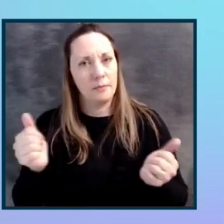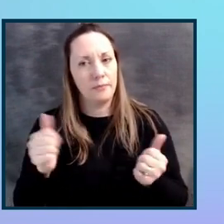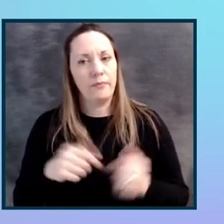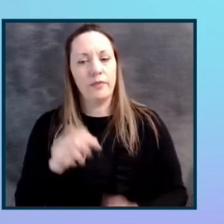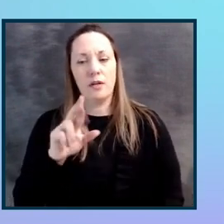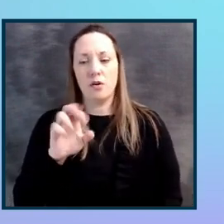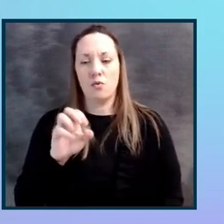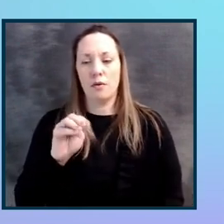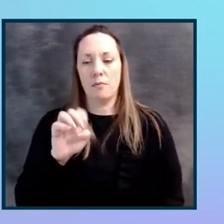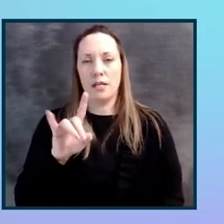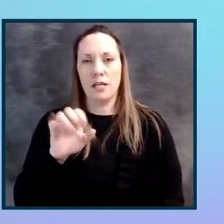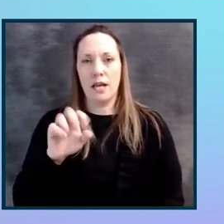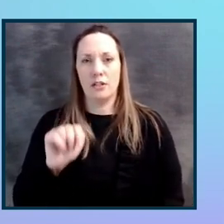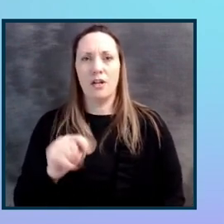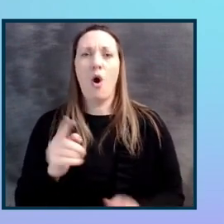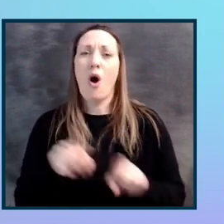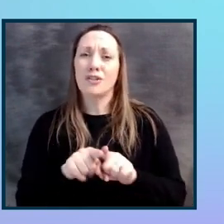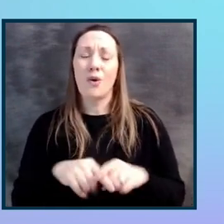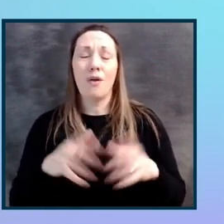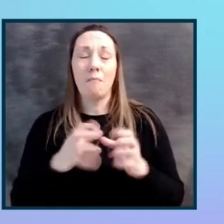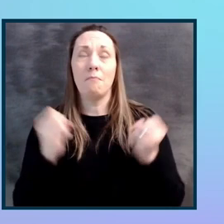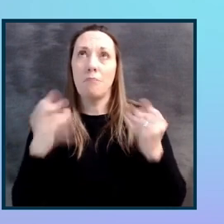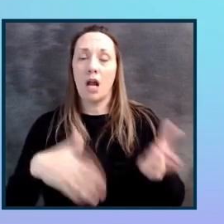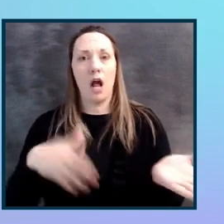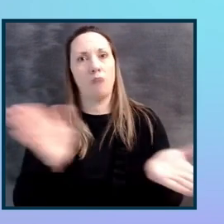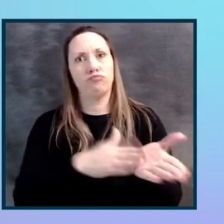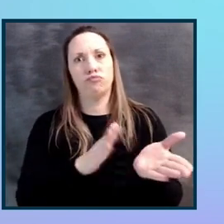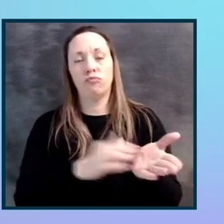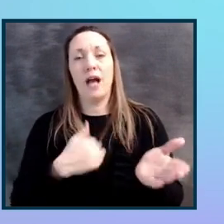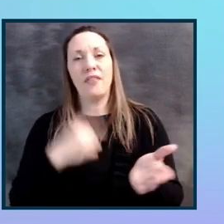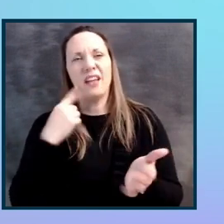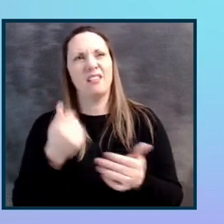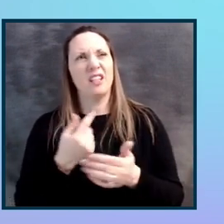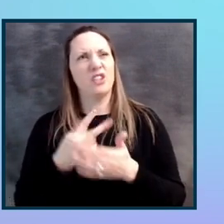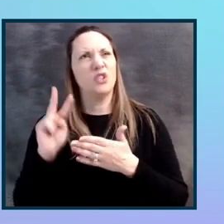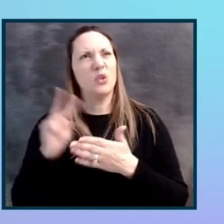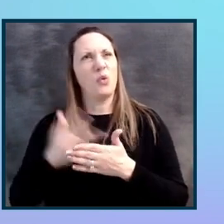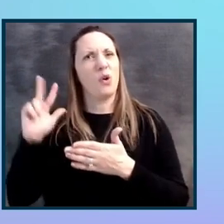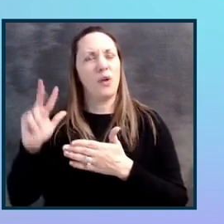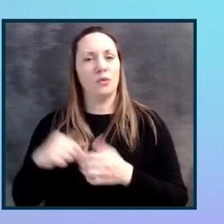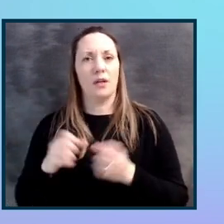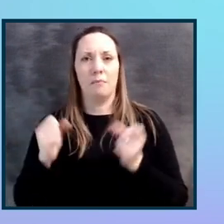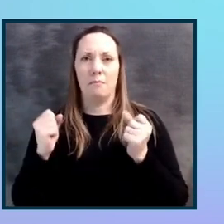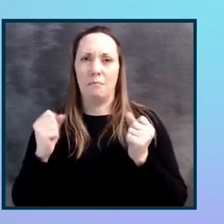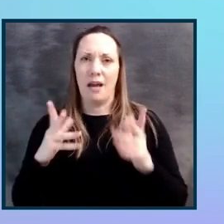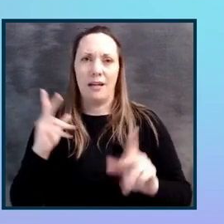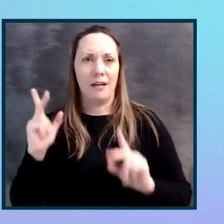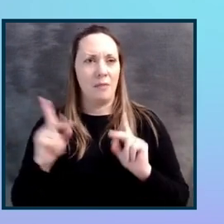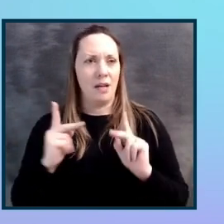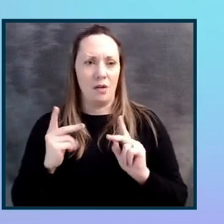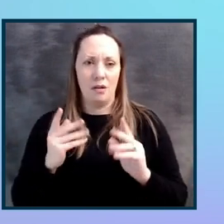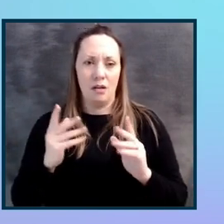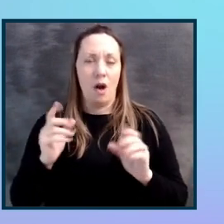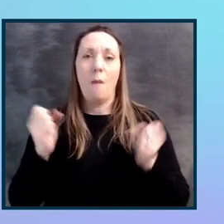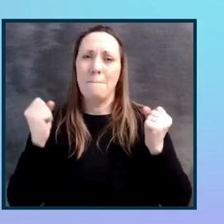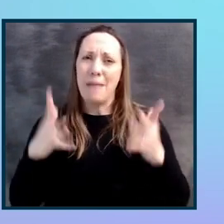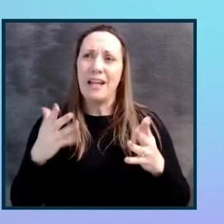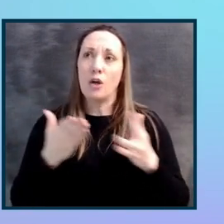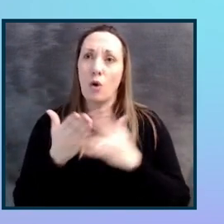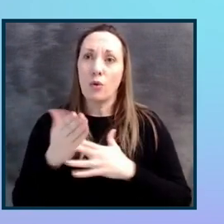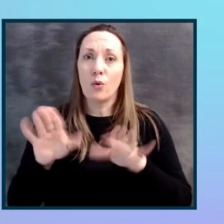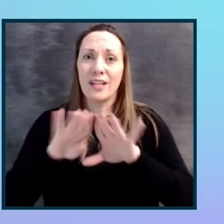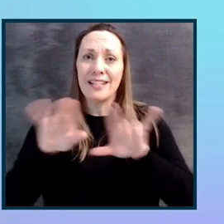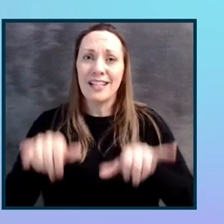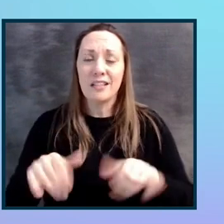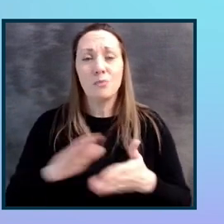giving lots of shout outs. You know, we had, I think it was a couple of weeks ago, we had like loads go through the system. And it's just so nice to praise people